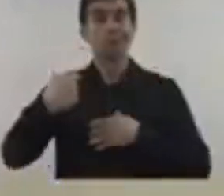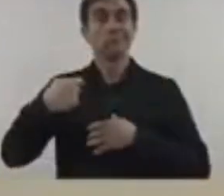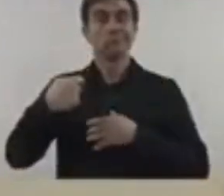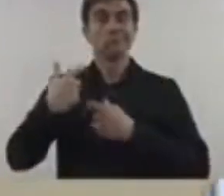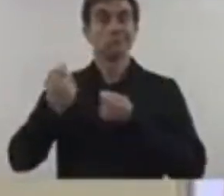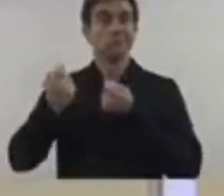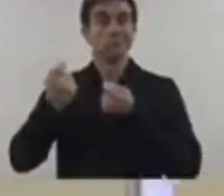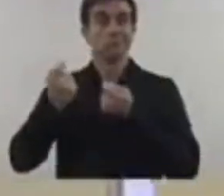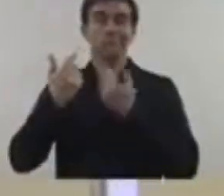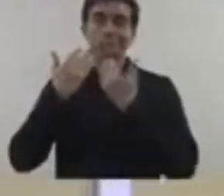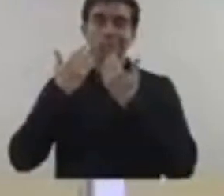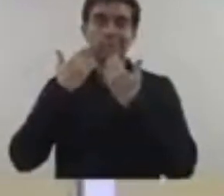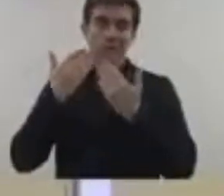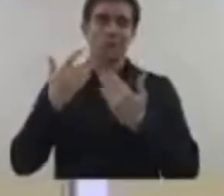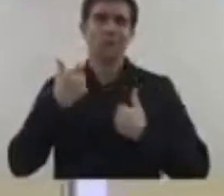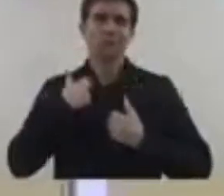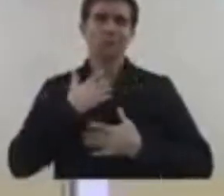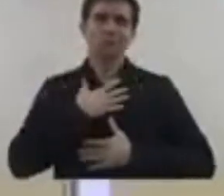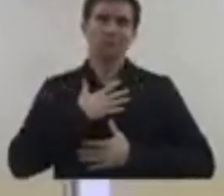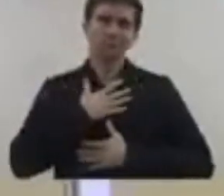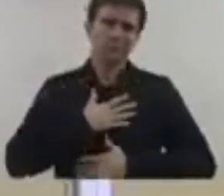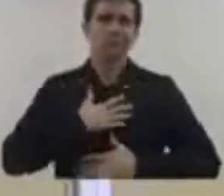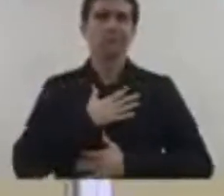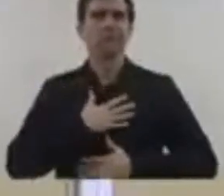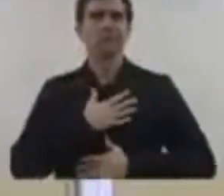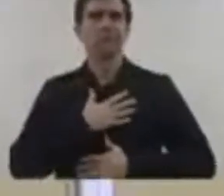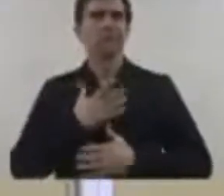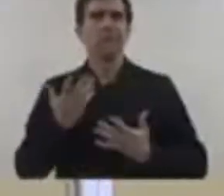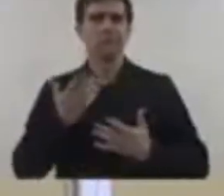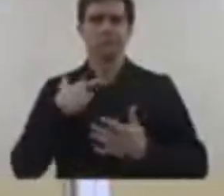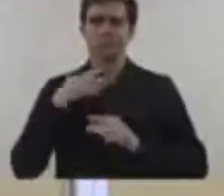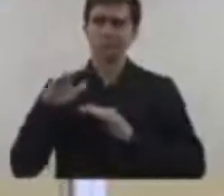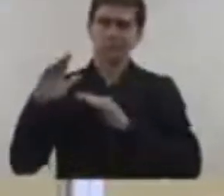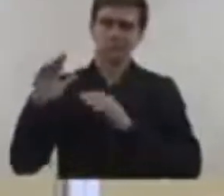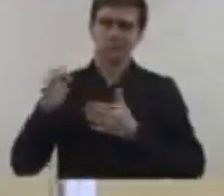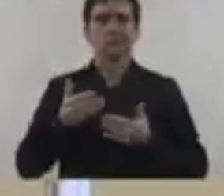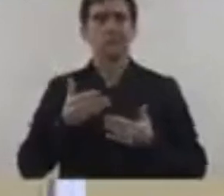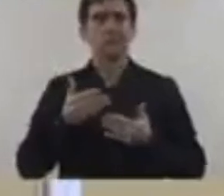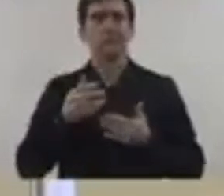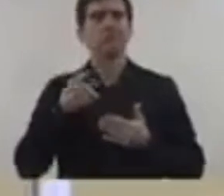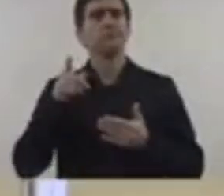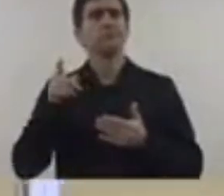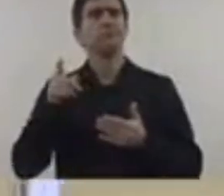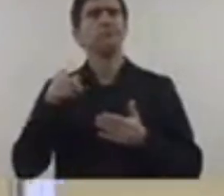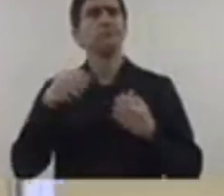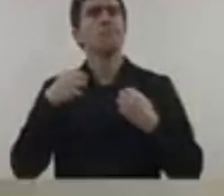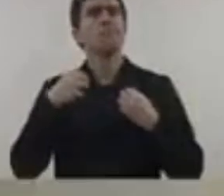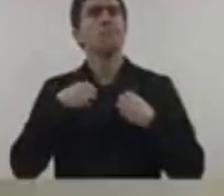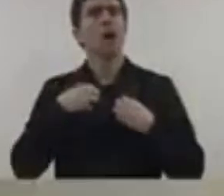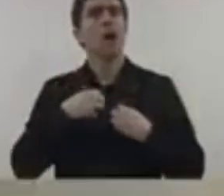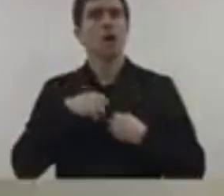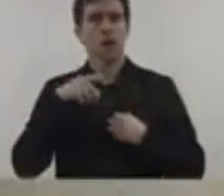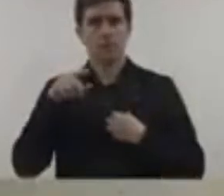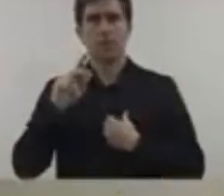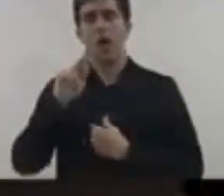former Executive Director of the United Nations Human Settlements Program, to the podium to share her remarks.